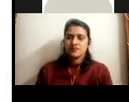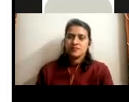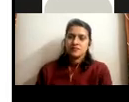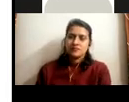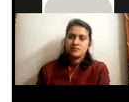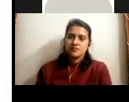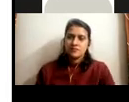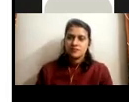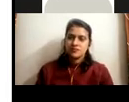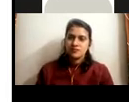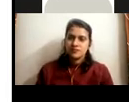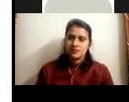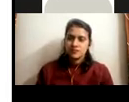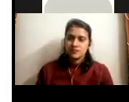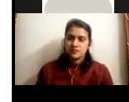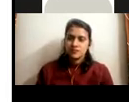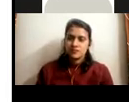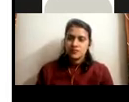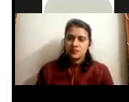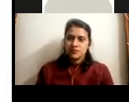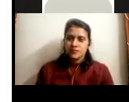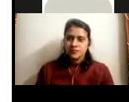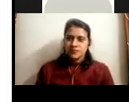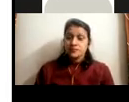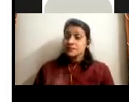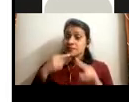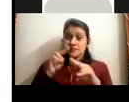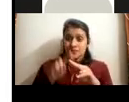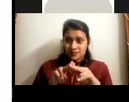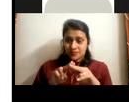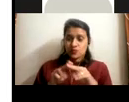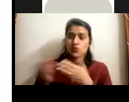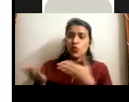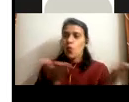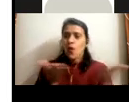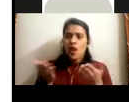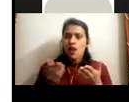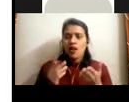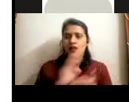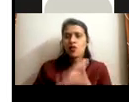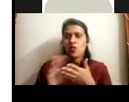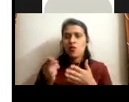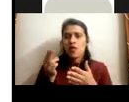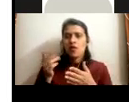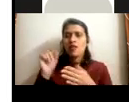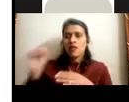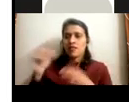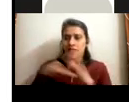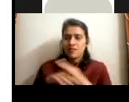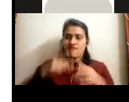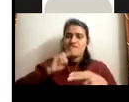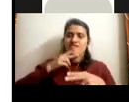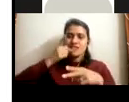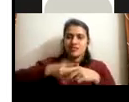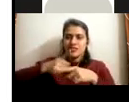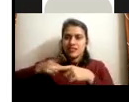uh, uh, uh, if I, if I have to work in a hospitality sector in a hotel, if I'm cutting vegetable, if there's some